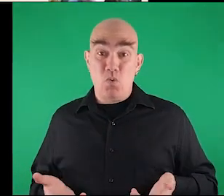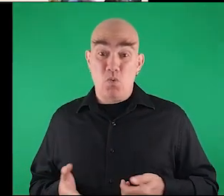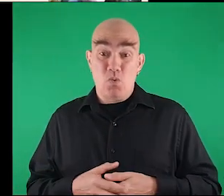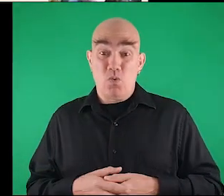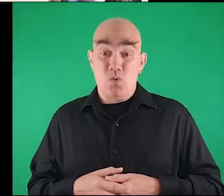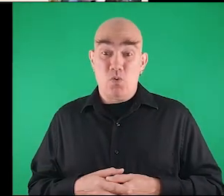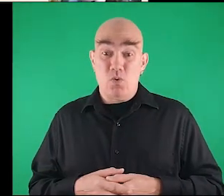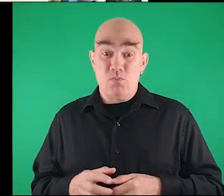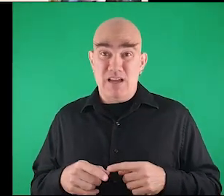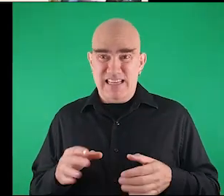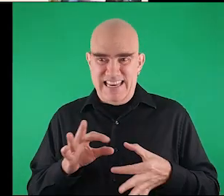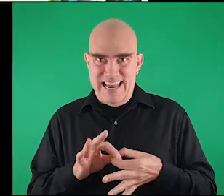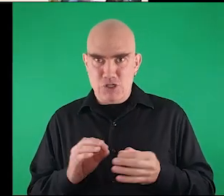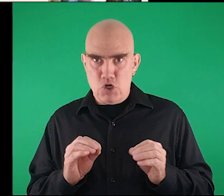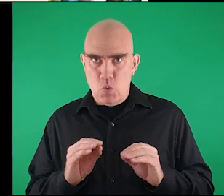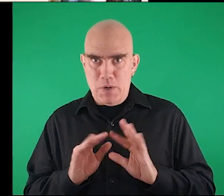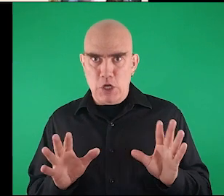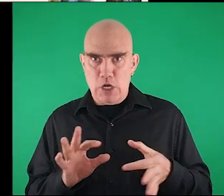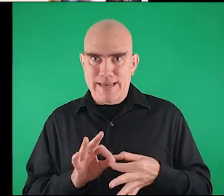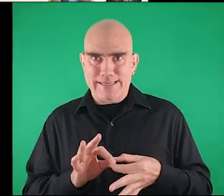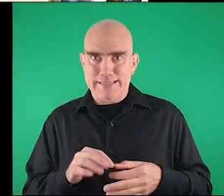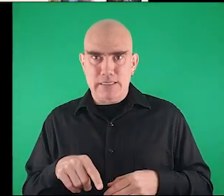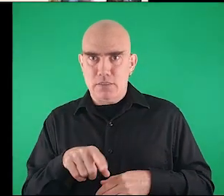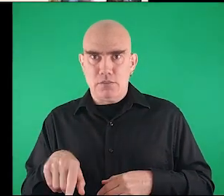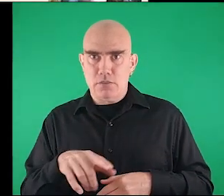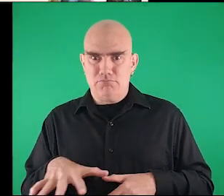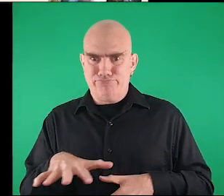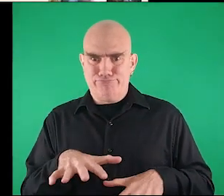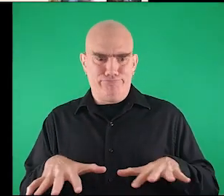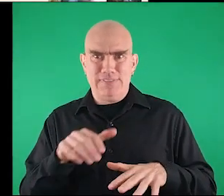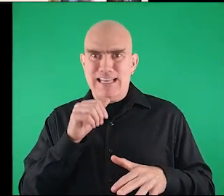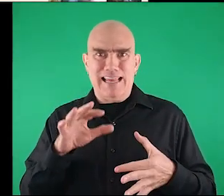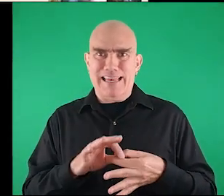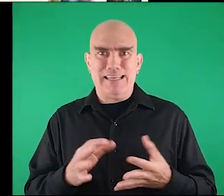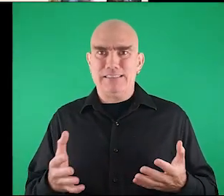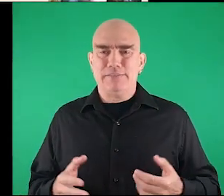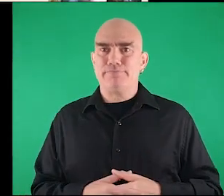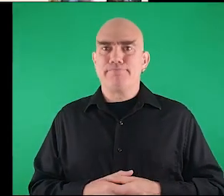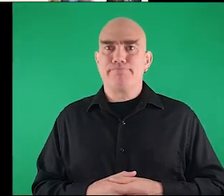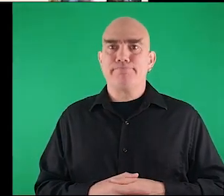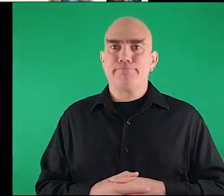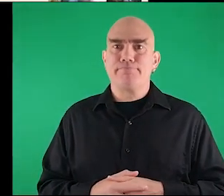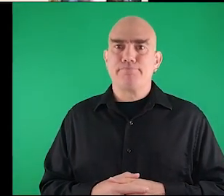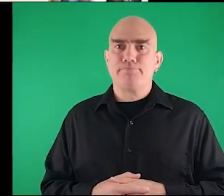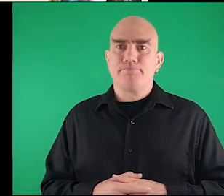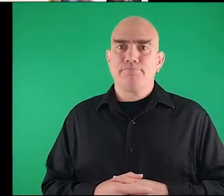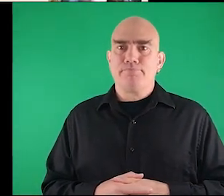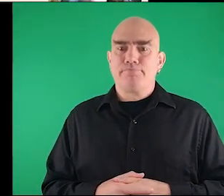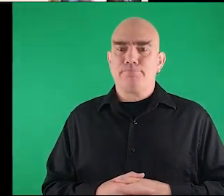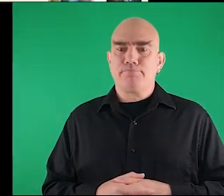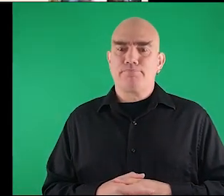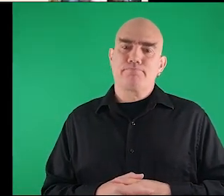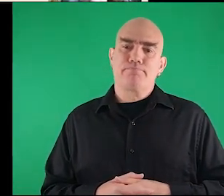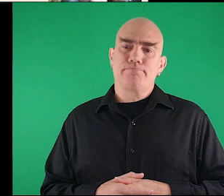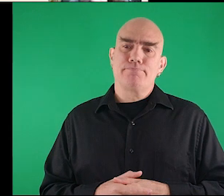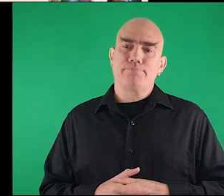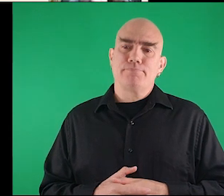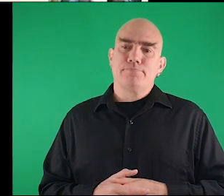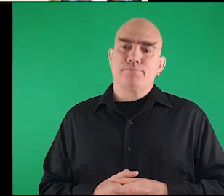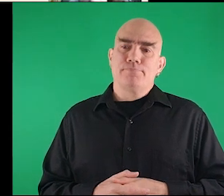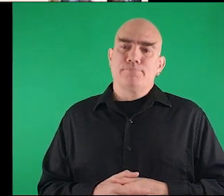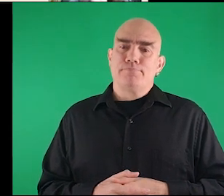pedestrian road but here you don't have a connection yeah yeah connected